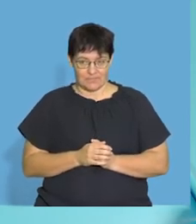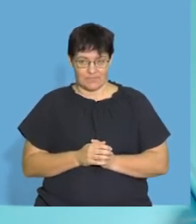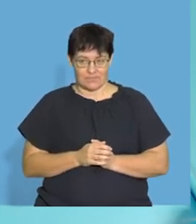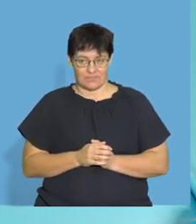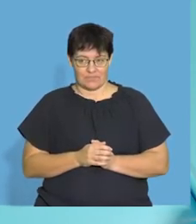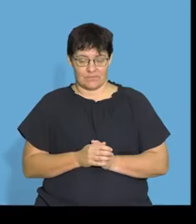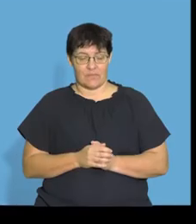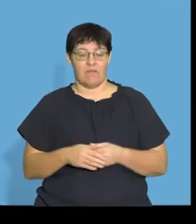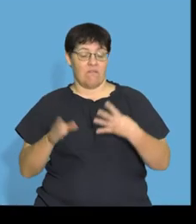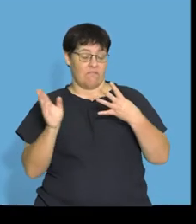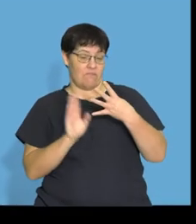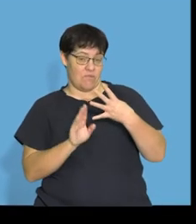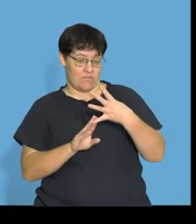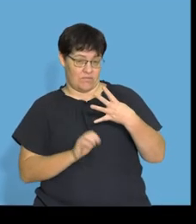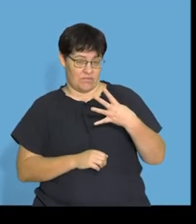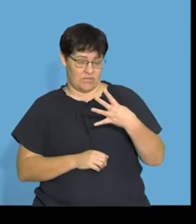our fat.